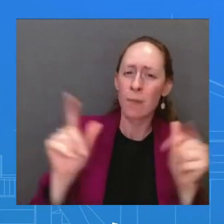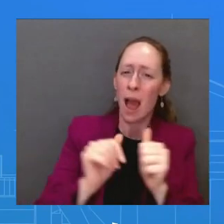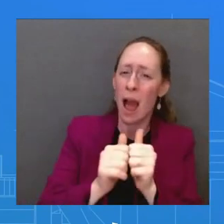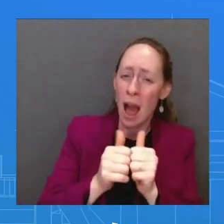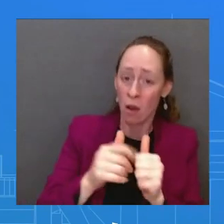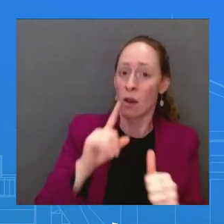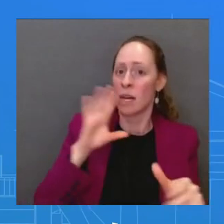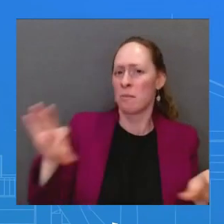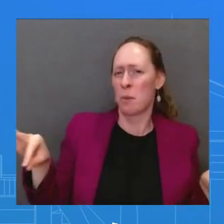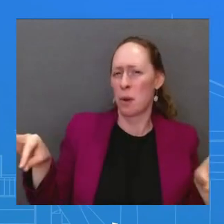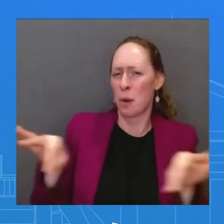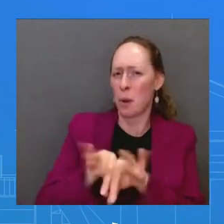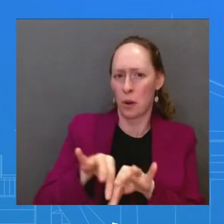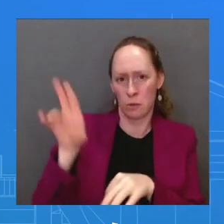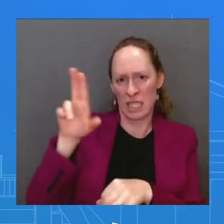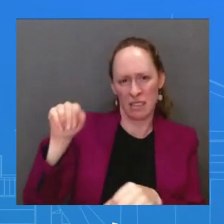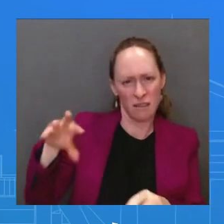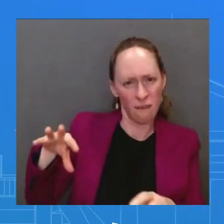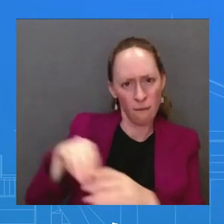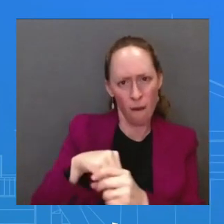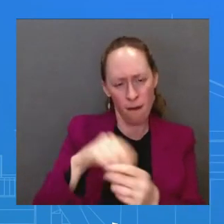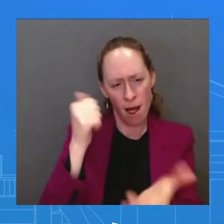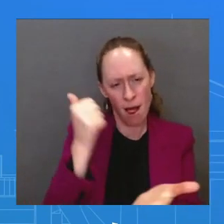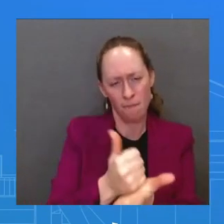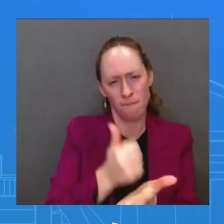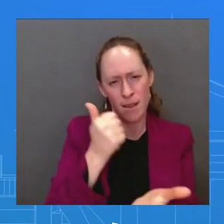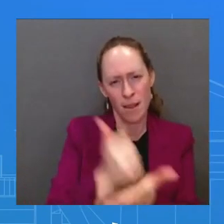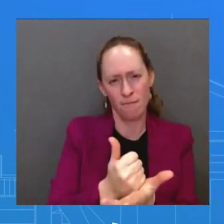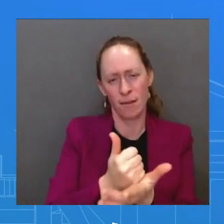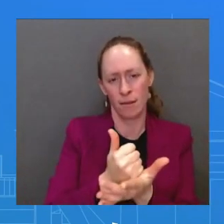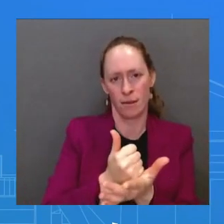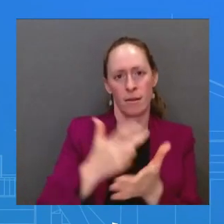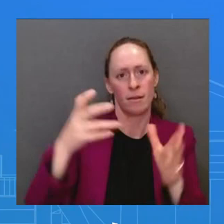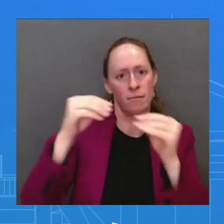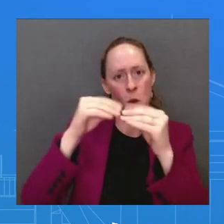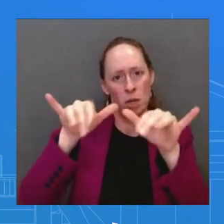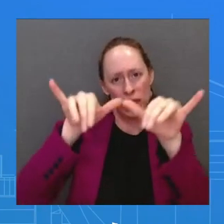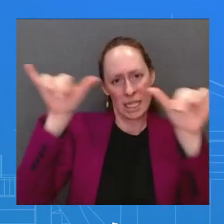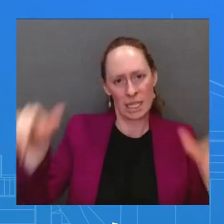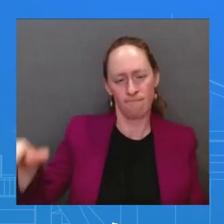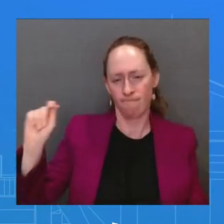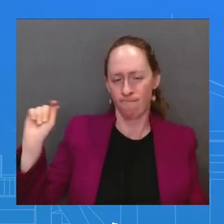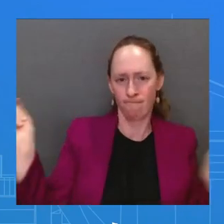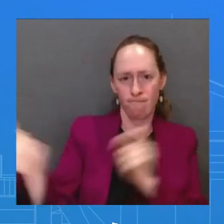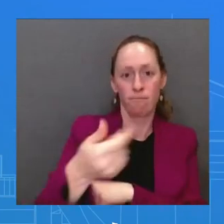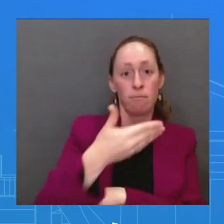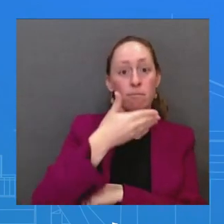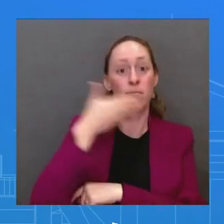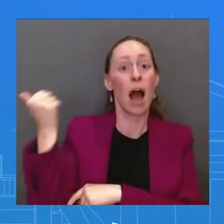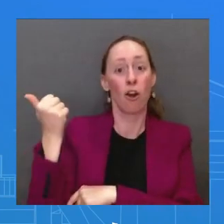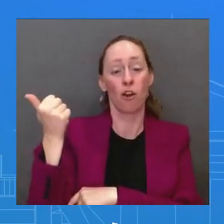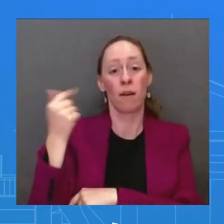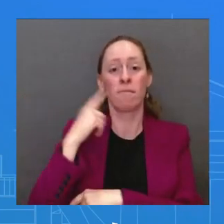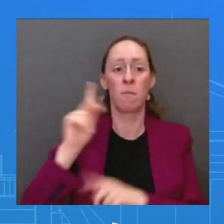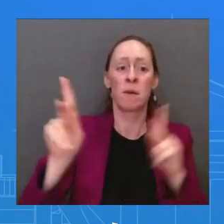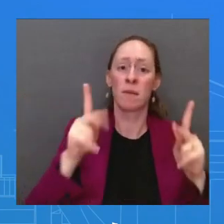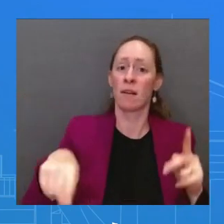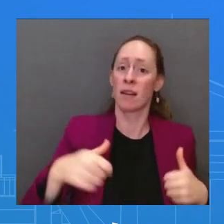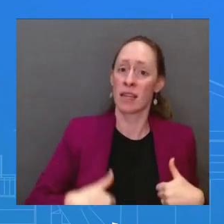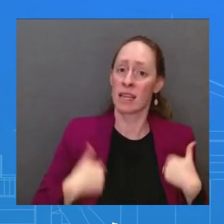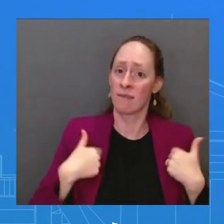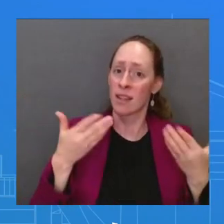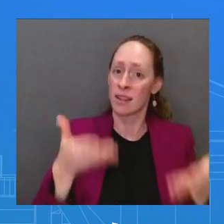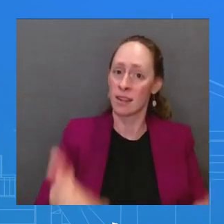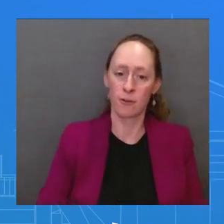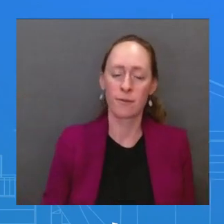and tomorrow. And just last month, President Biden asked Congress for additional funds that would have the impact of increasing